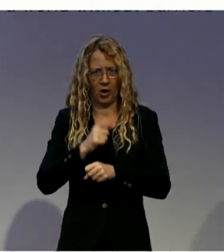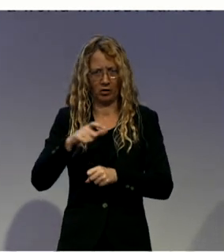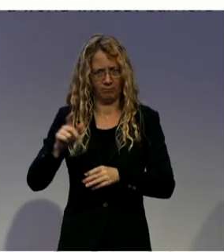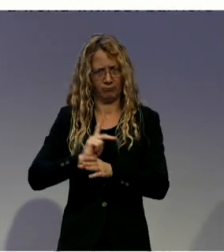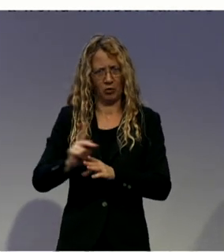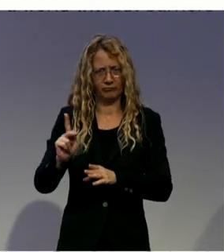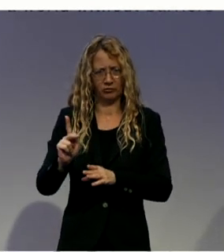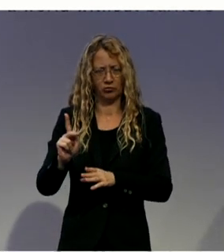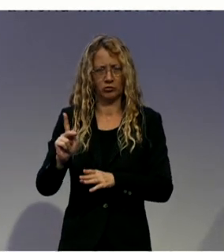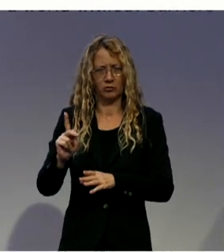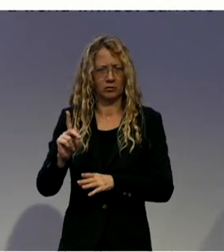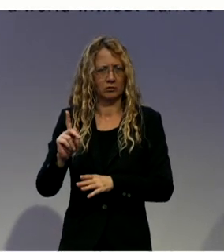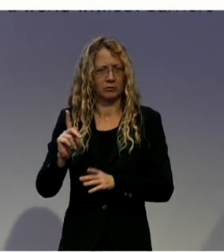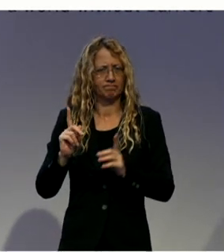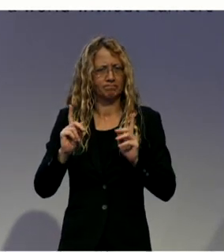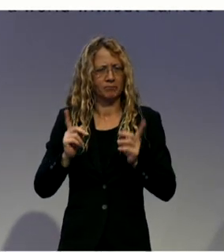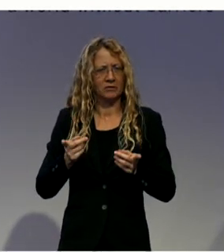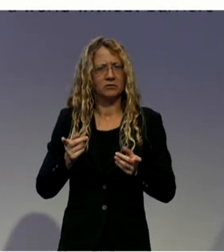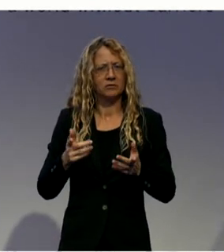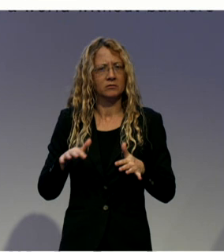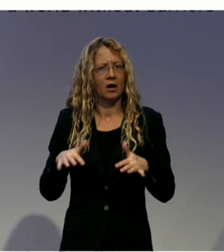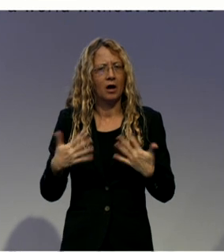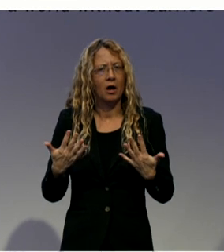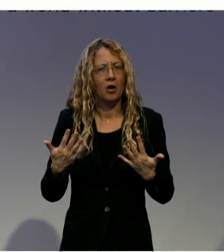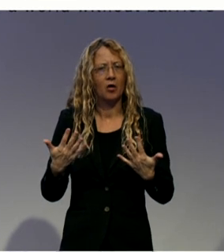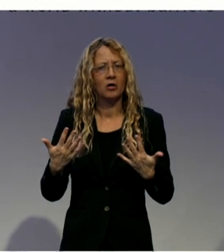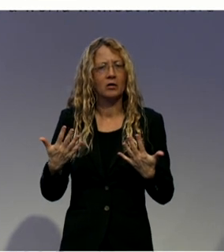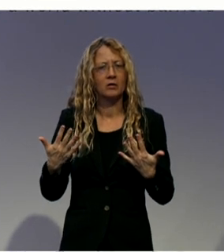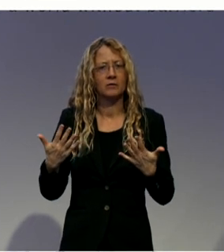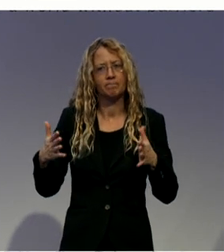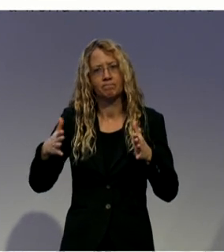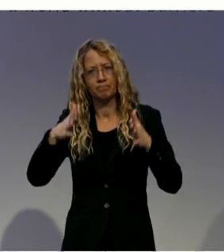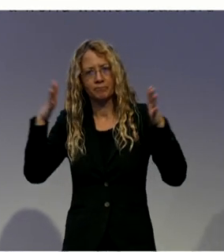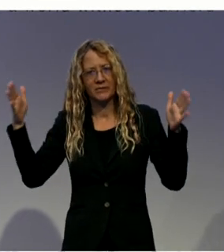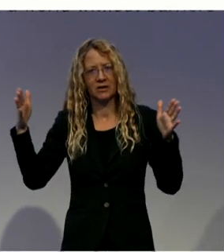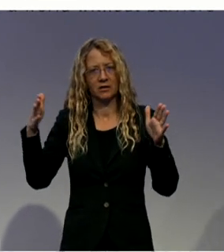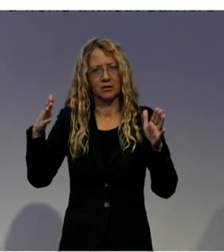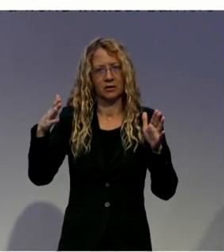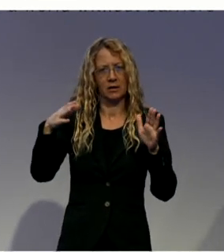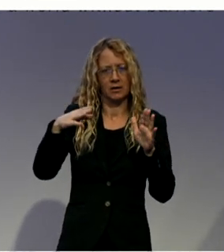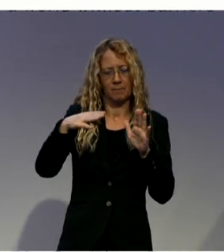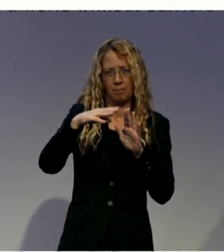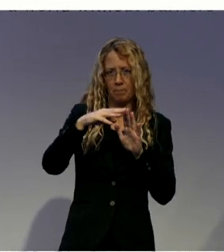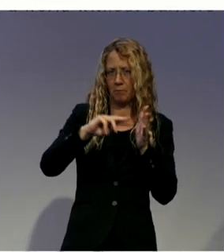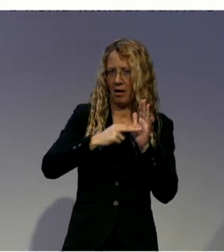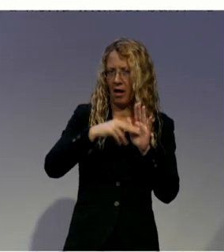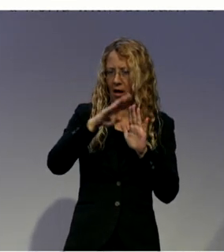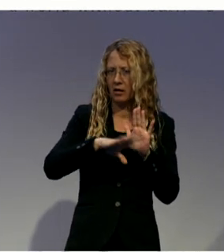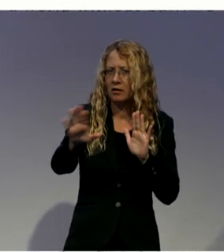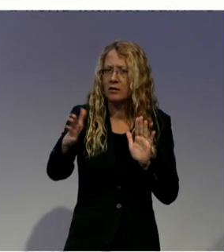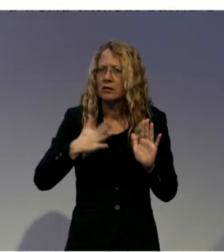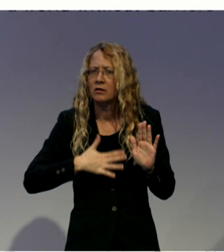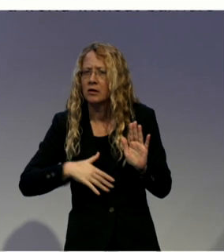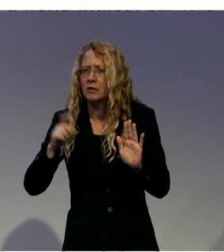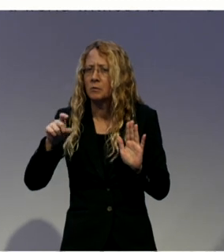in which desires, will, preferences of the individual are the first and most important element. And trying